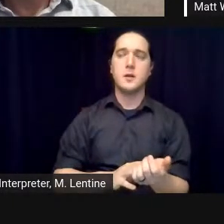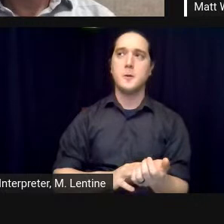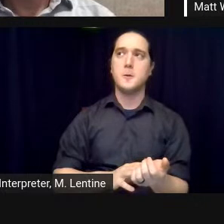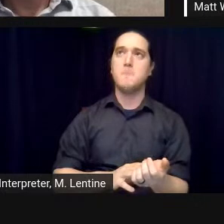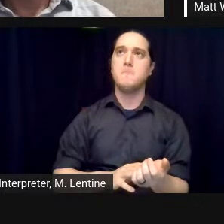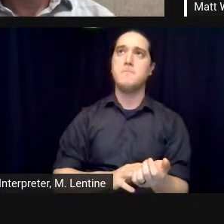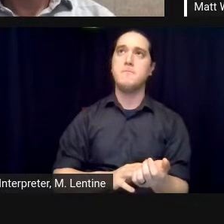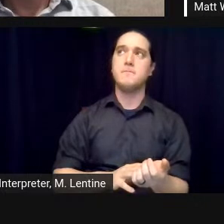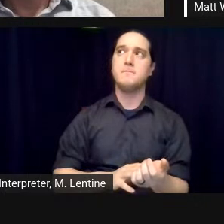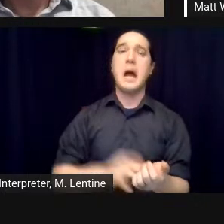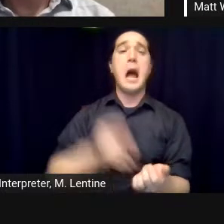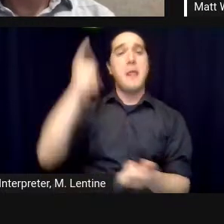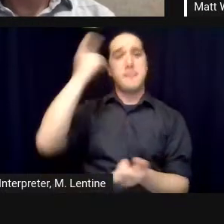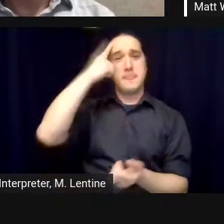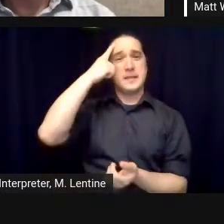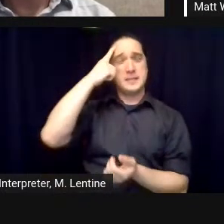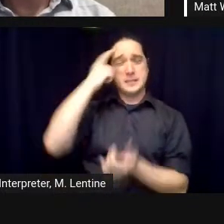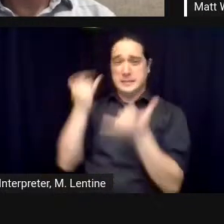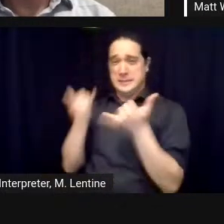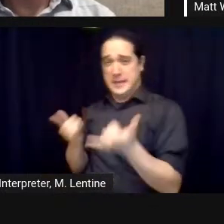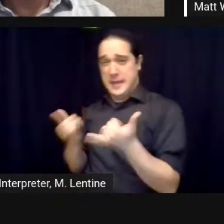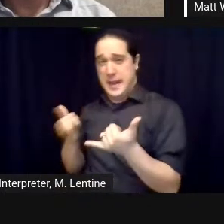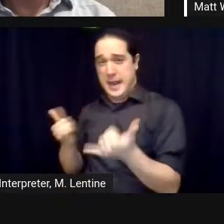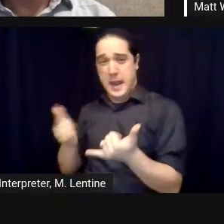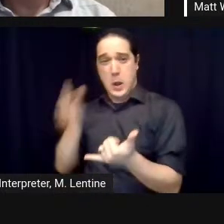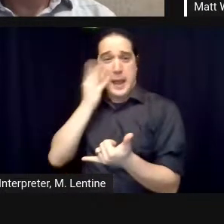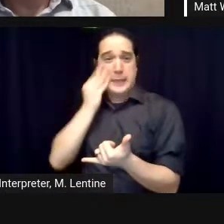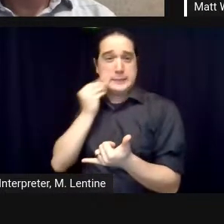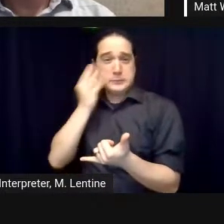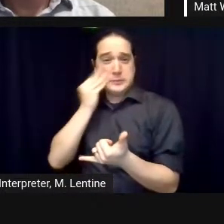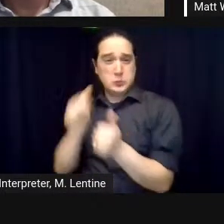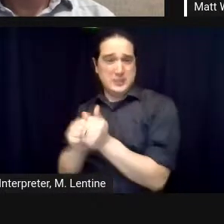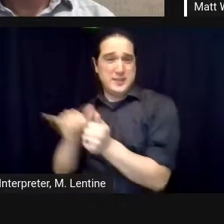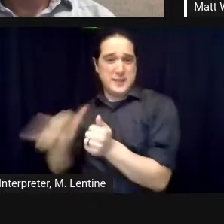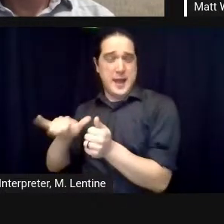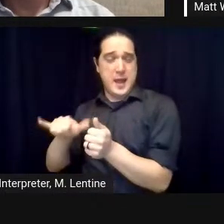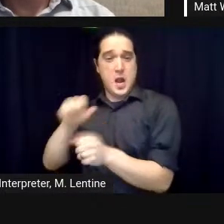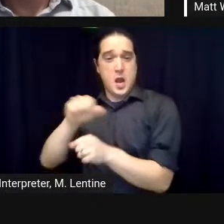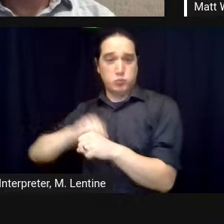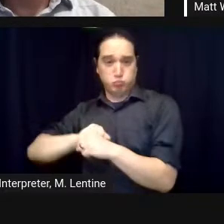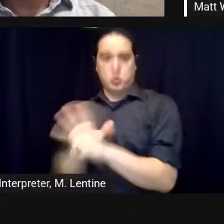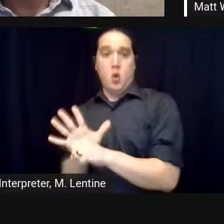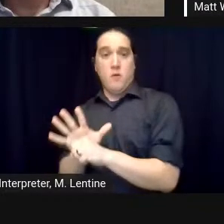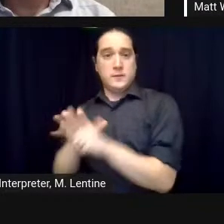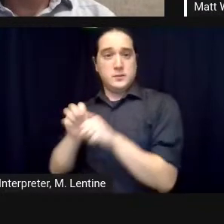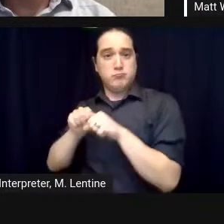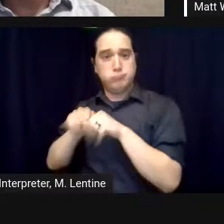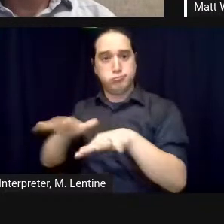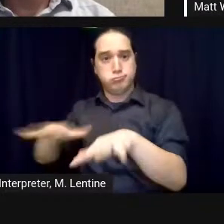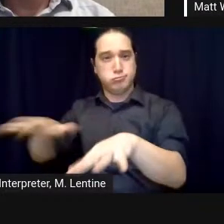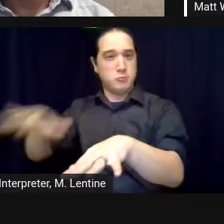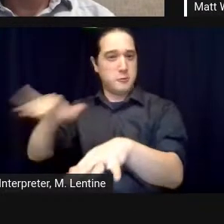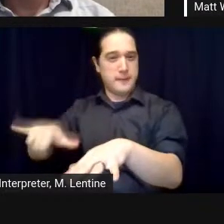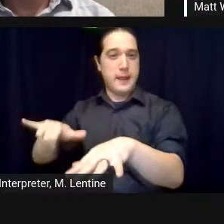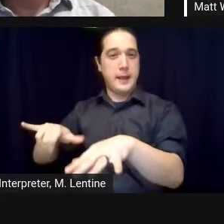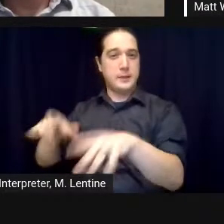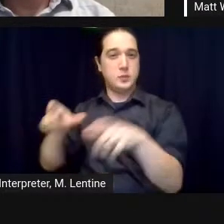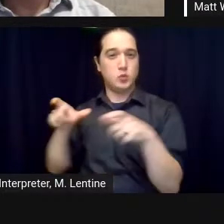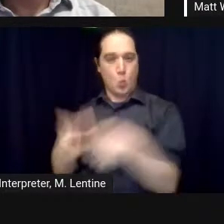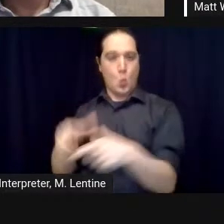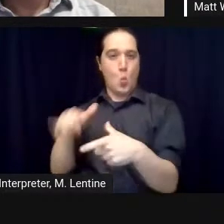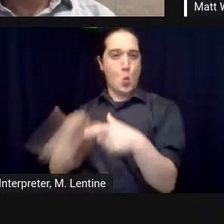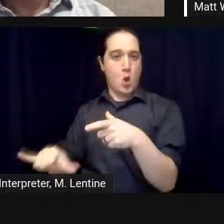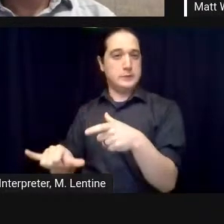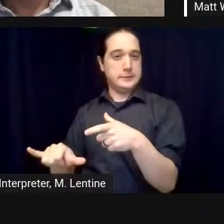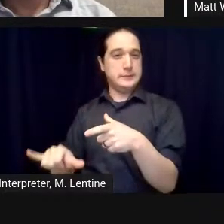quarantine that we're having now and reassess the impact we have on the outside world when quarantine ends and that